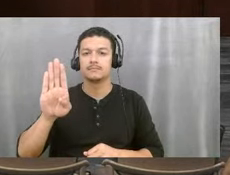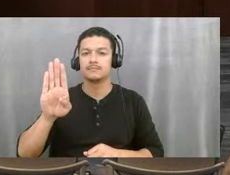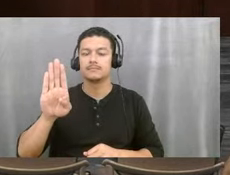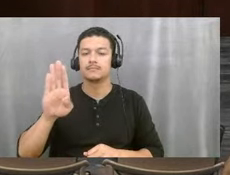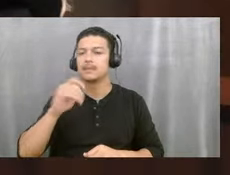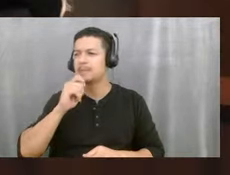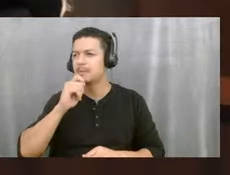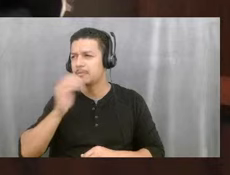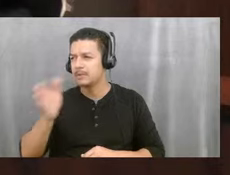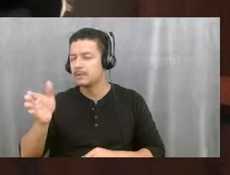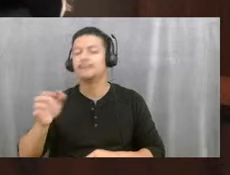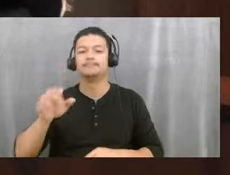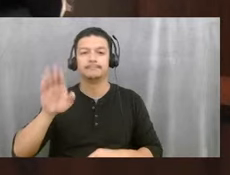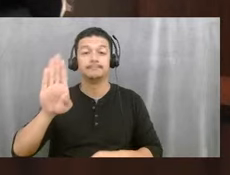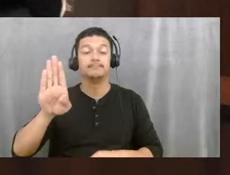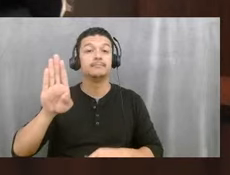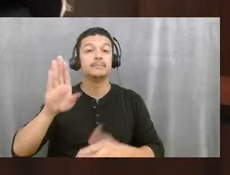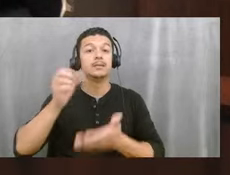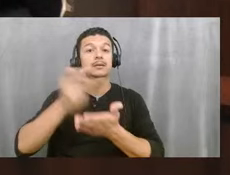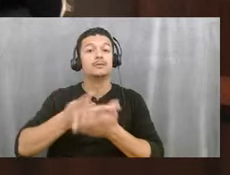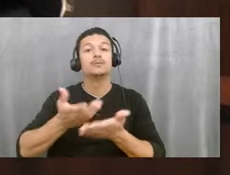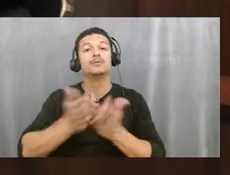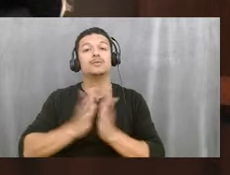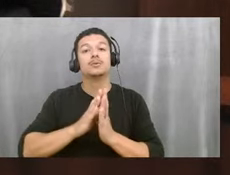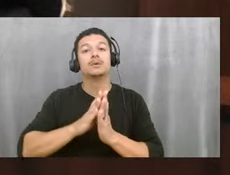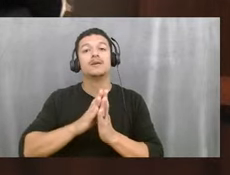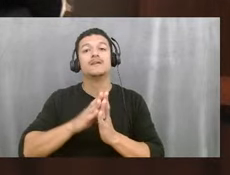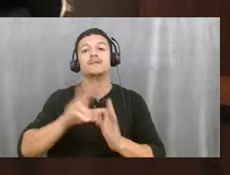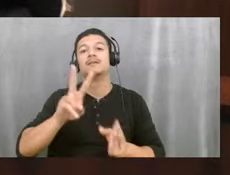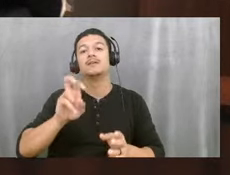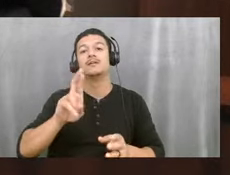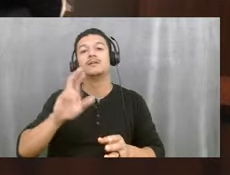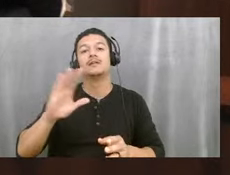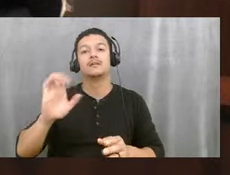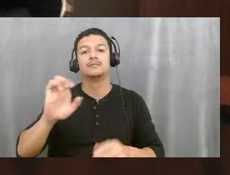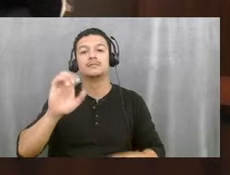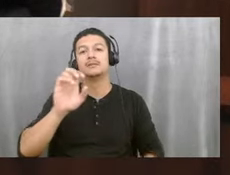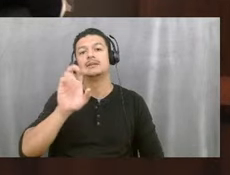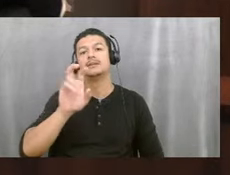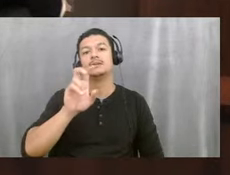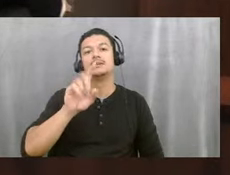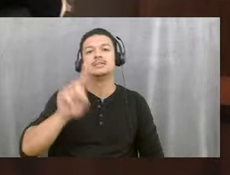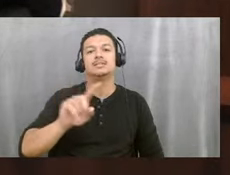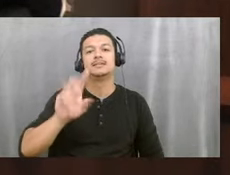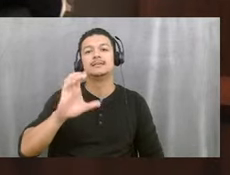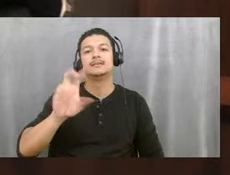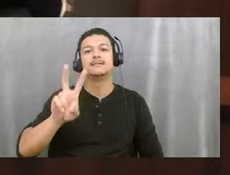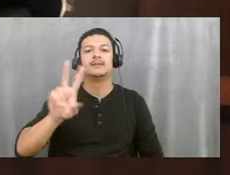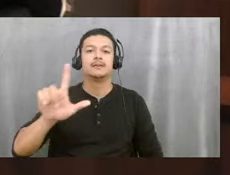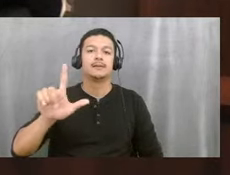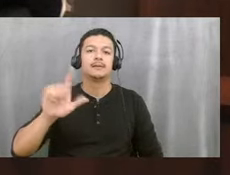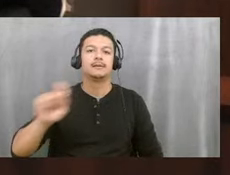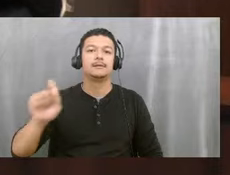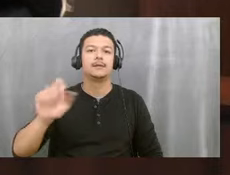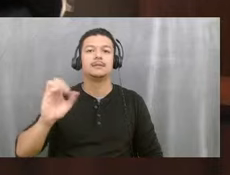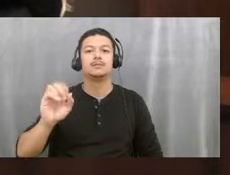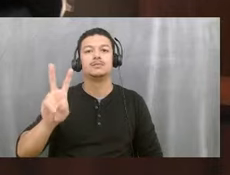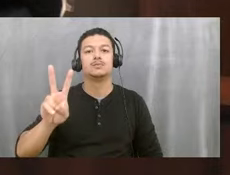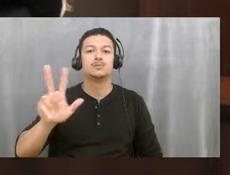Approve a request for variance ZCVL-2023.06